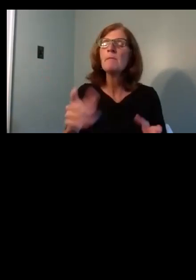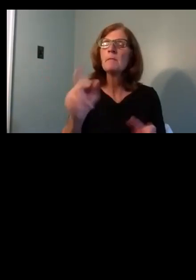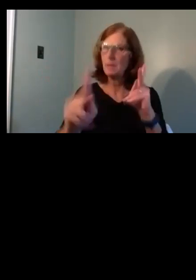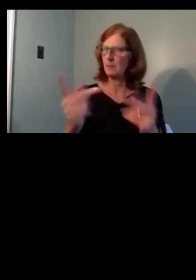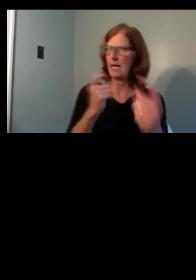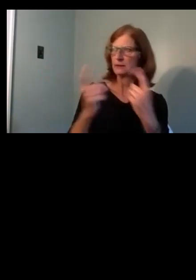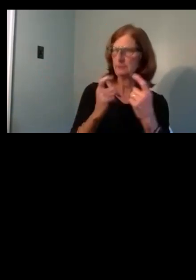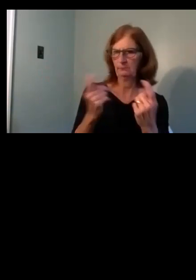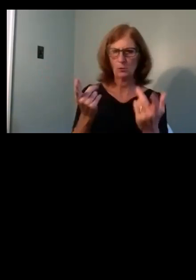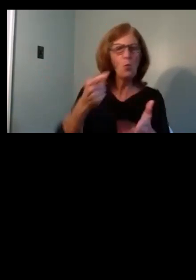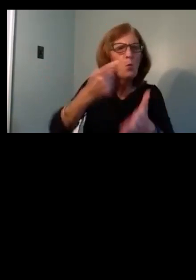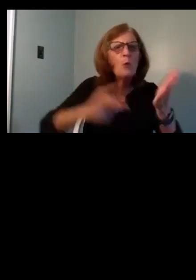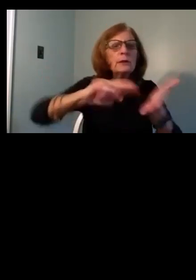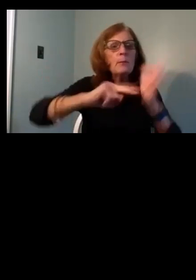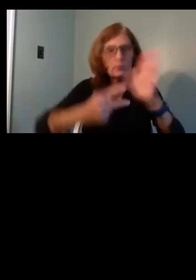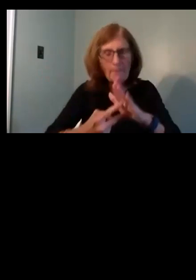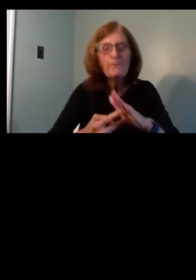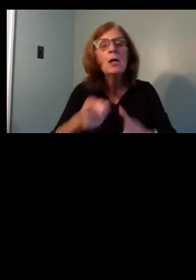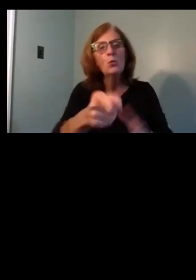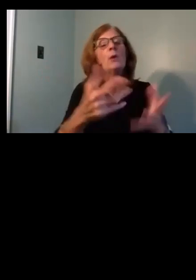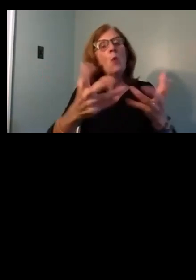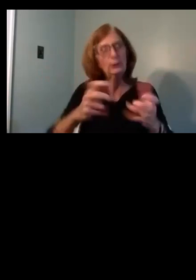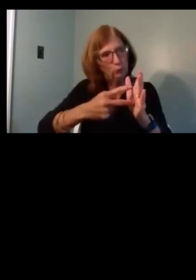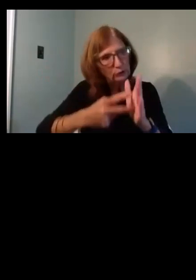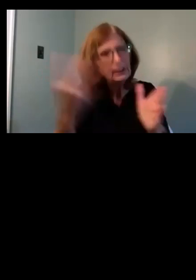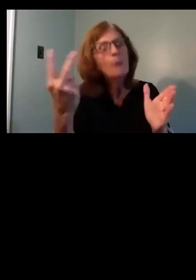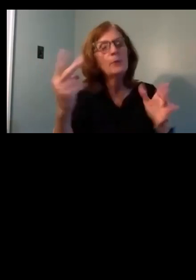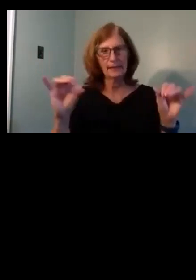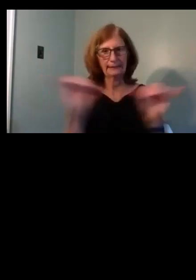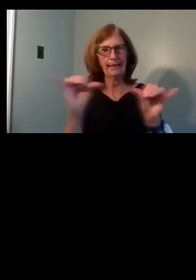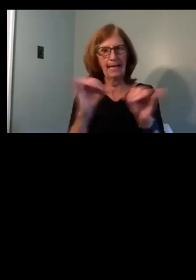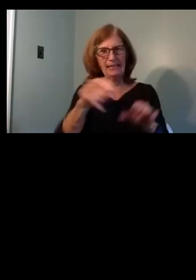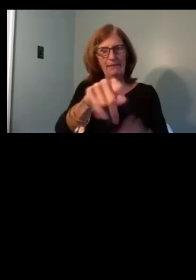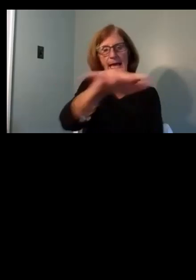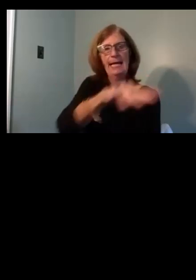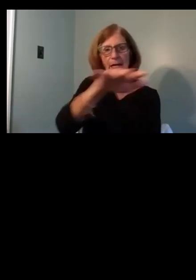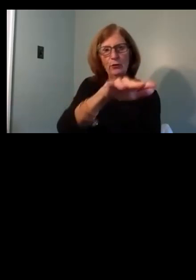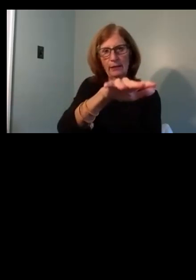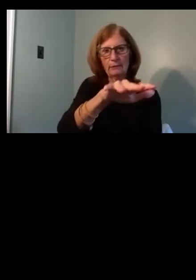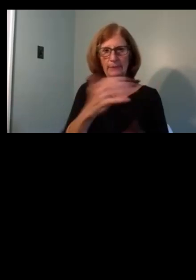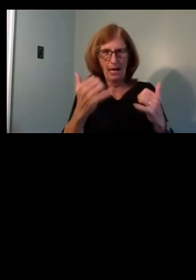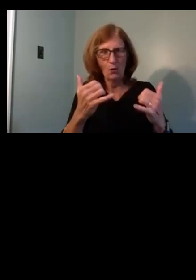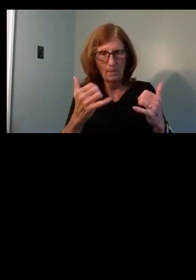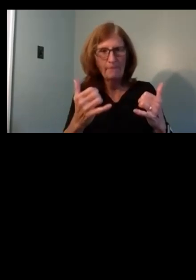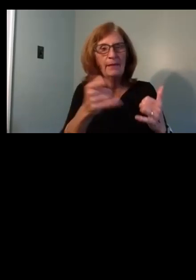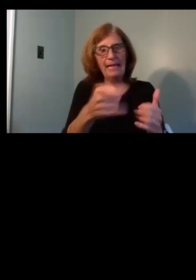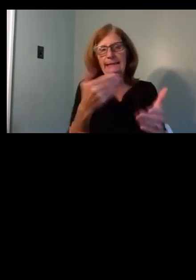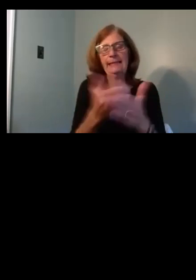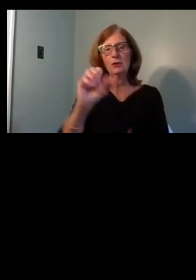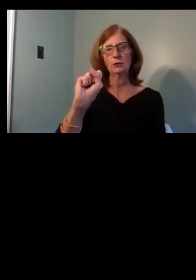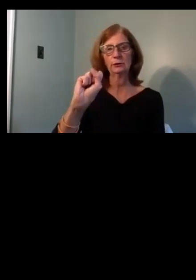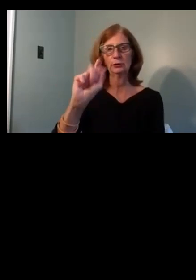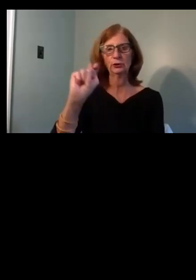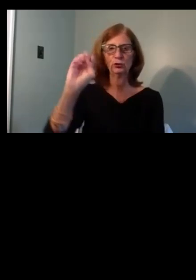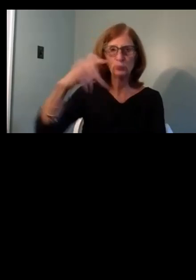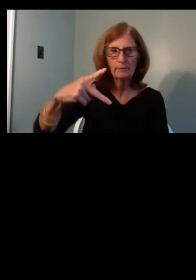intent here is to double the size of the current operation that is taking place currently in the Strip District. So Salim's